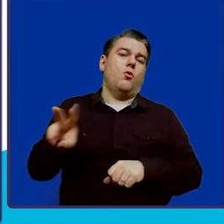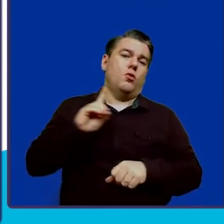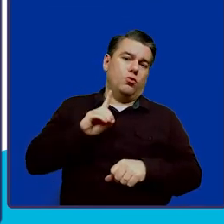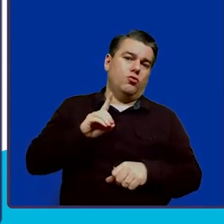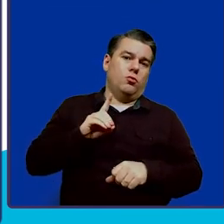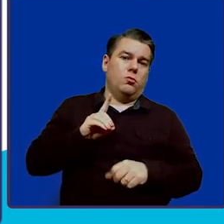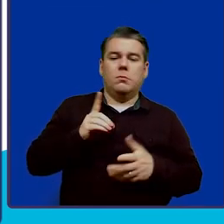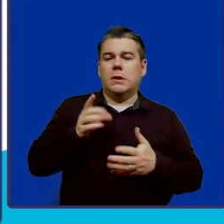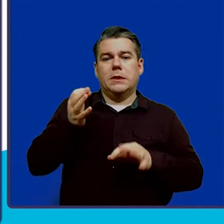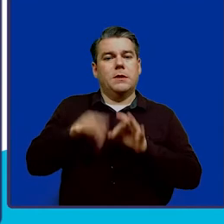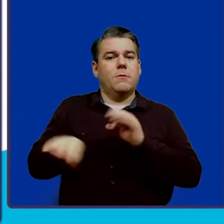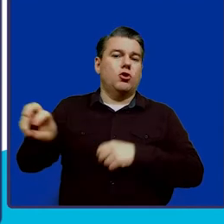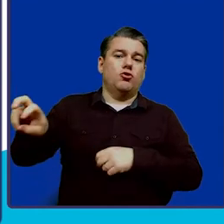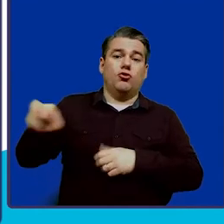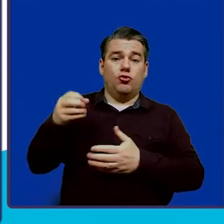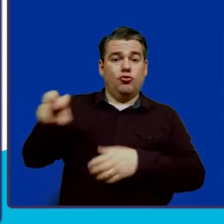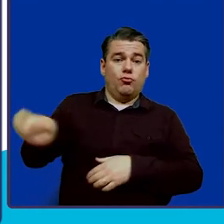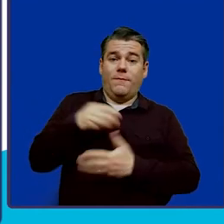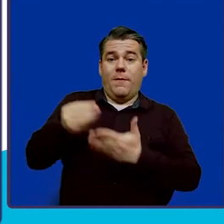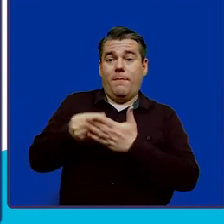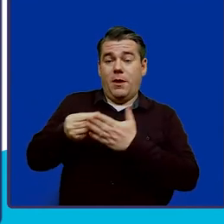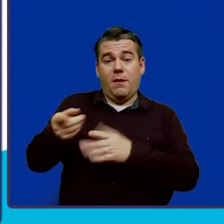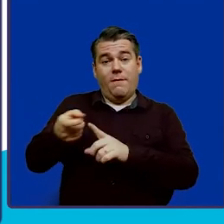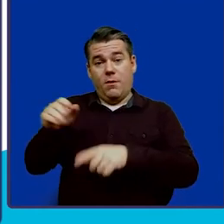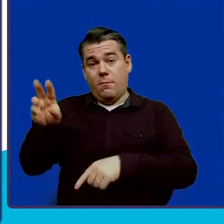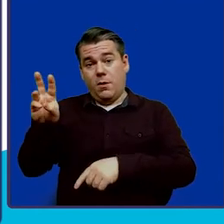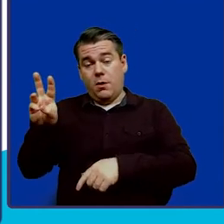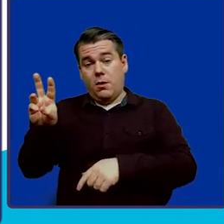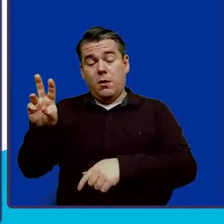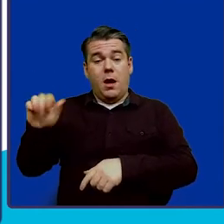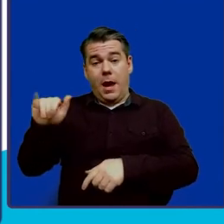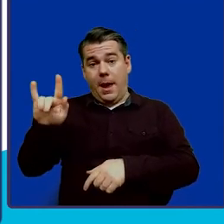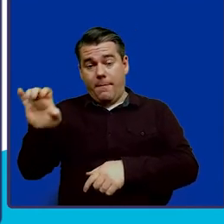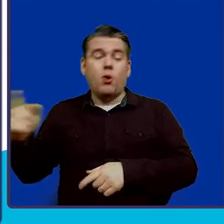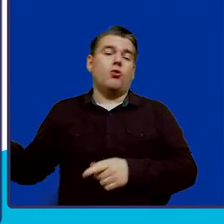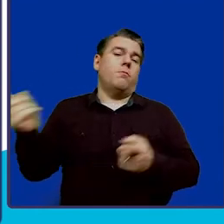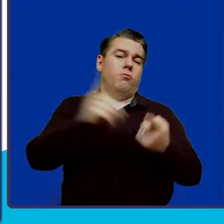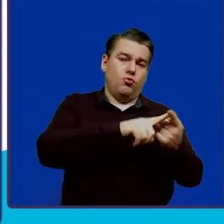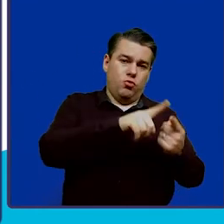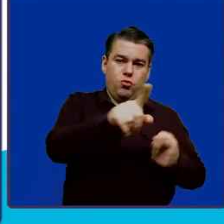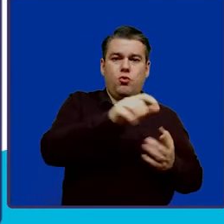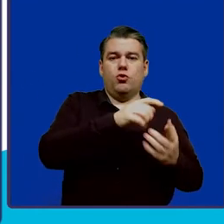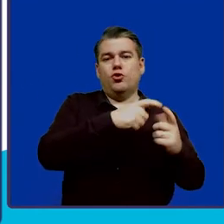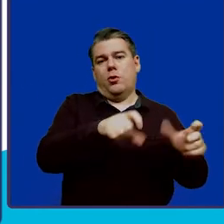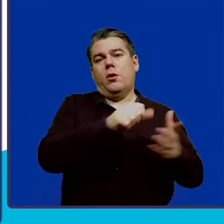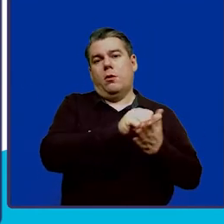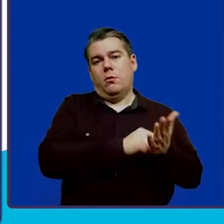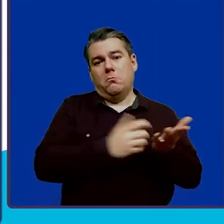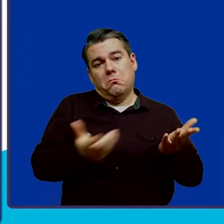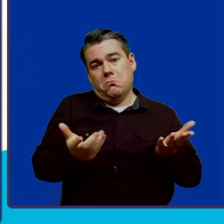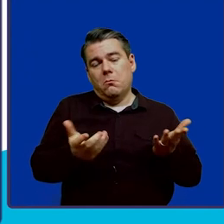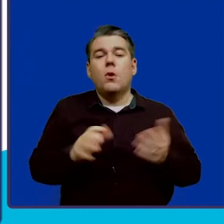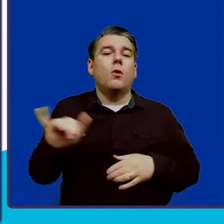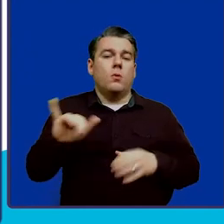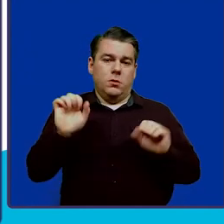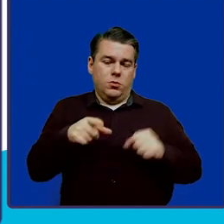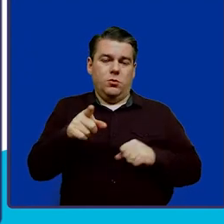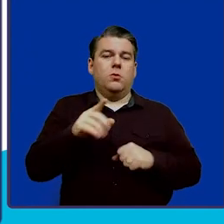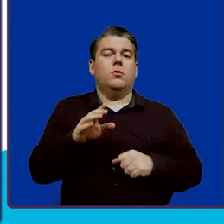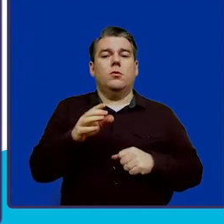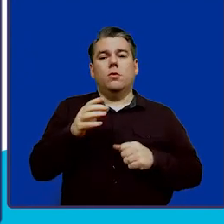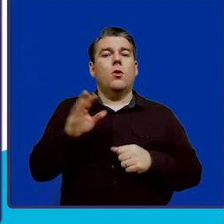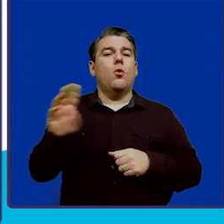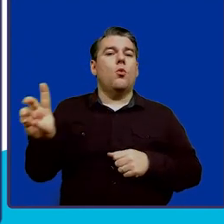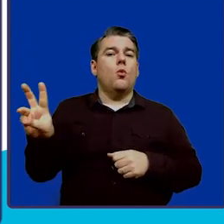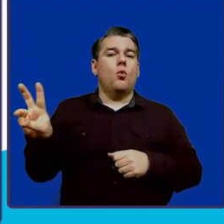by simply transferring the monies back to the linked checking or savings account. You can also make withdrawals with what's called a